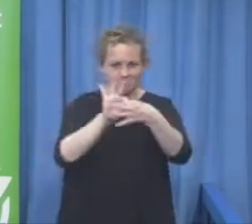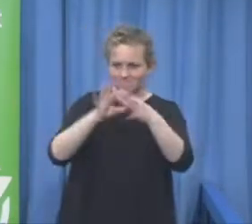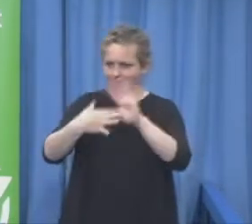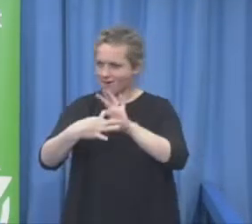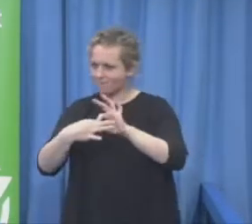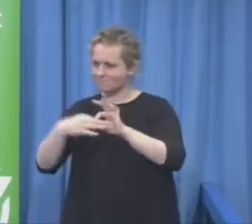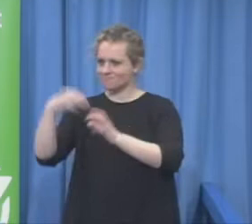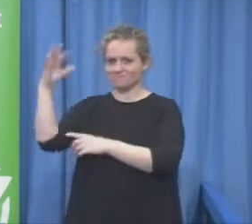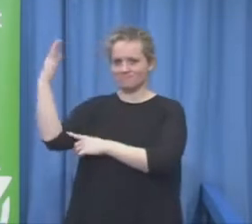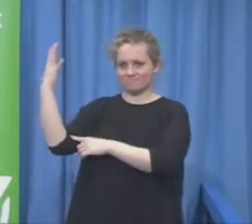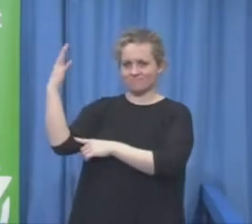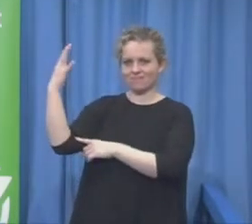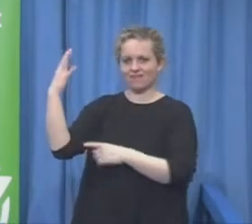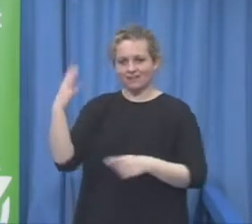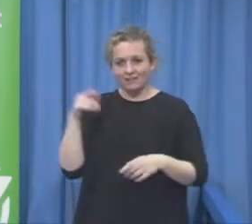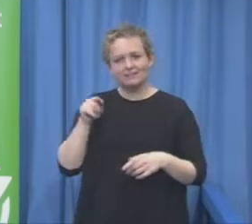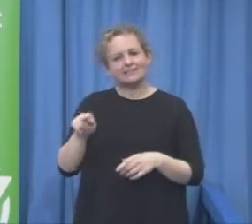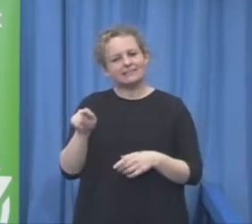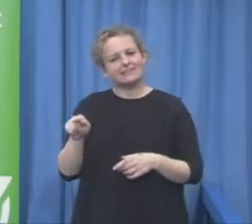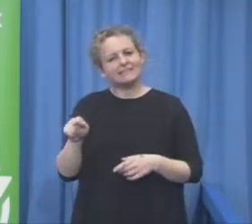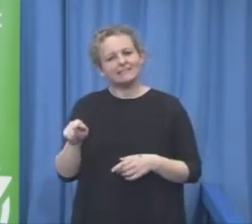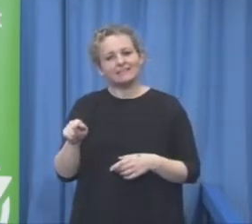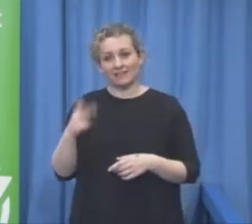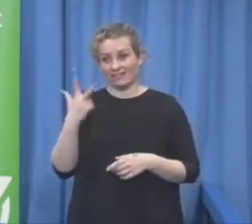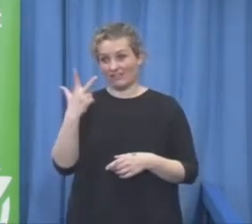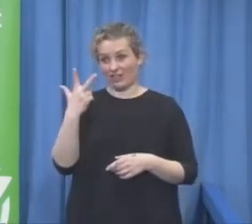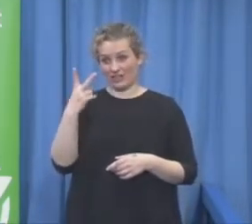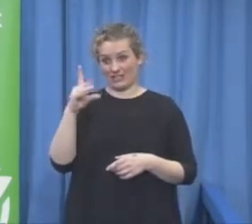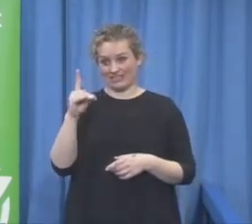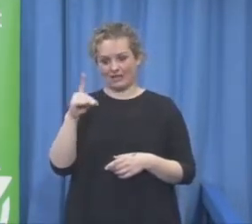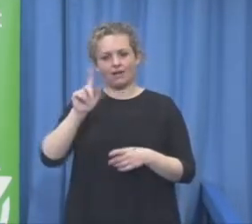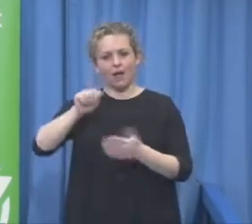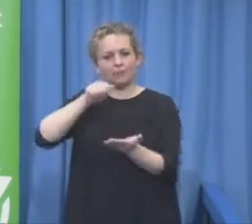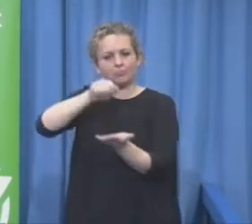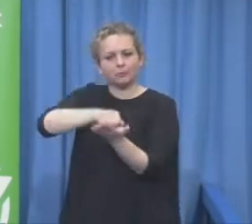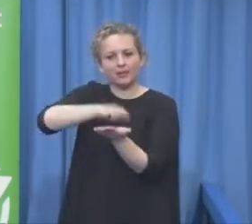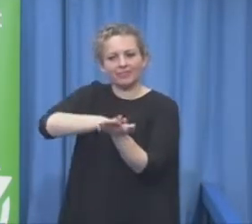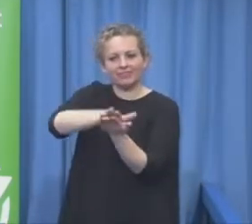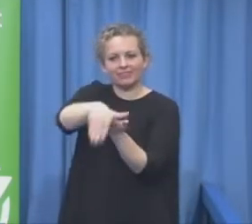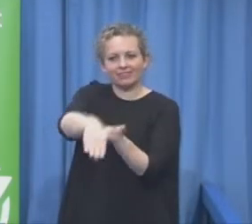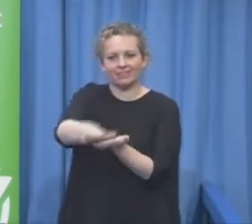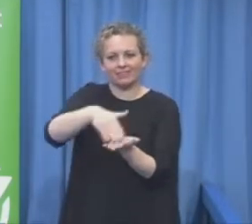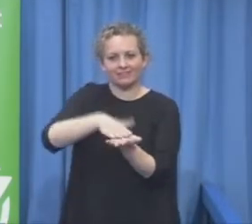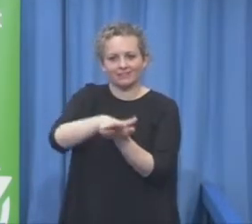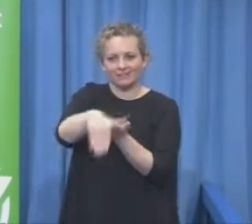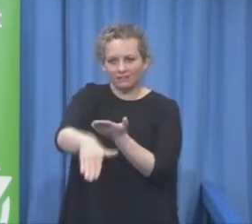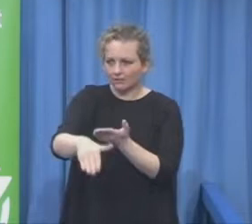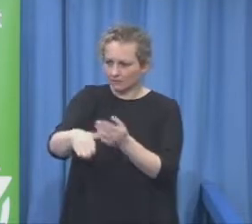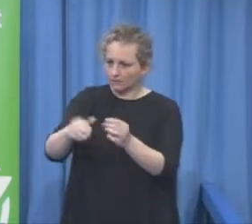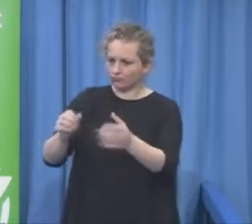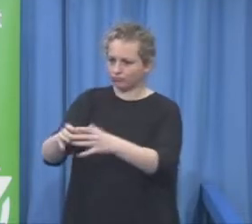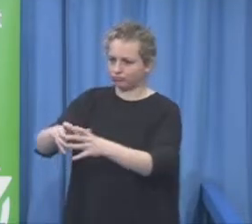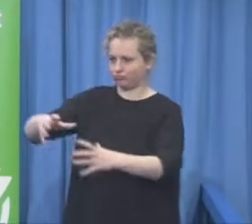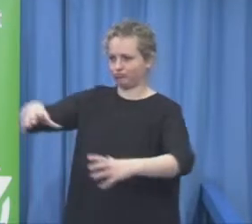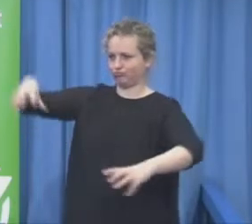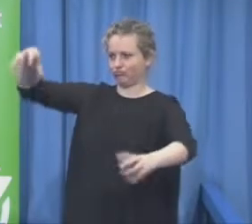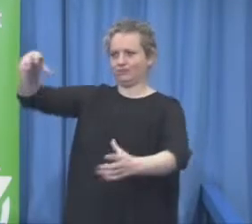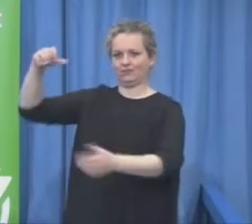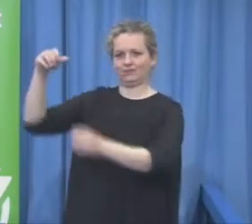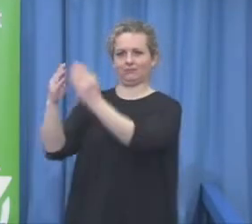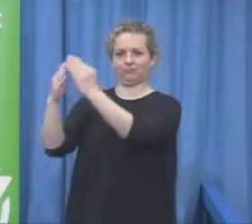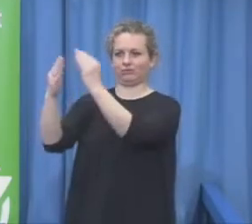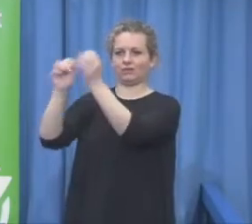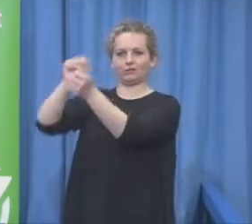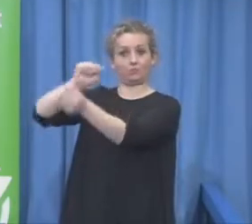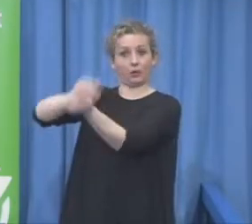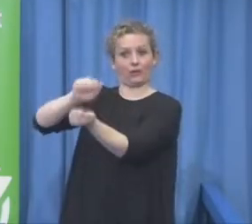arm about 36 hours the many famous designer and the creator draw the